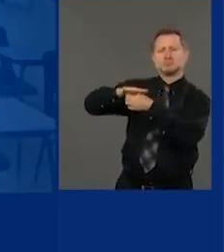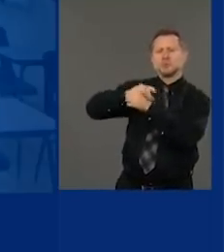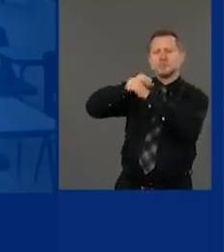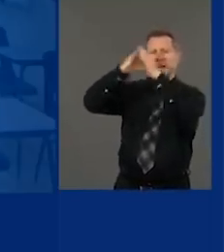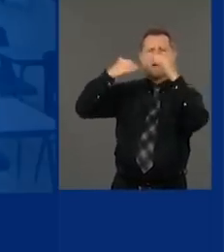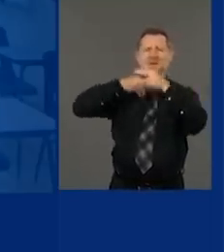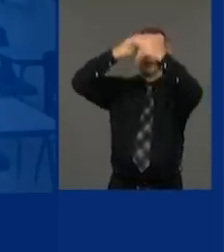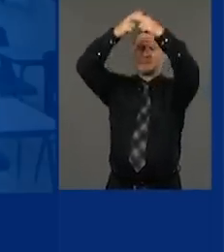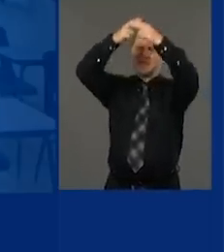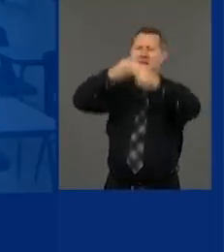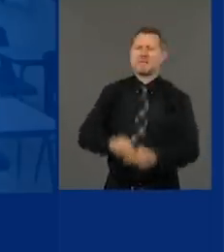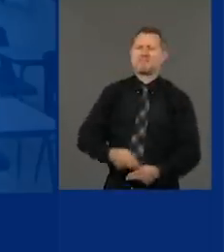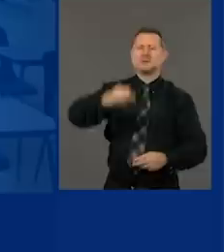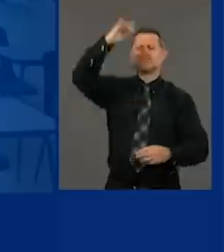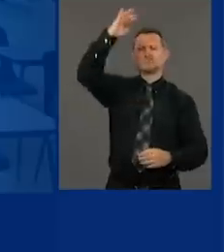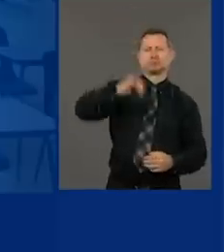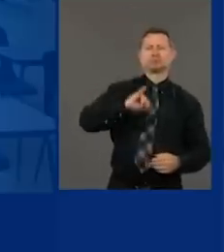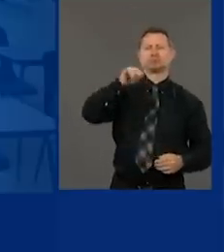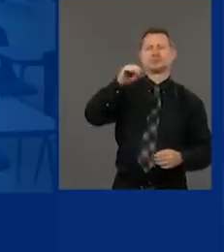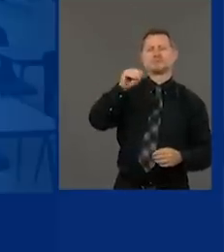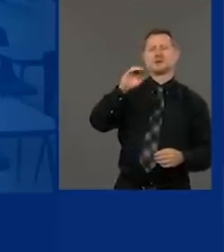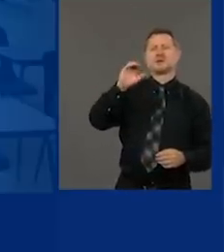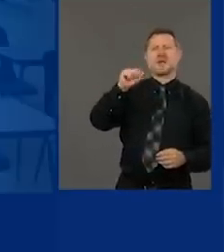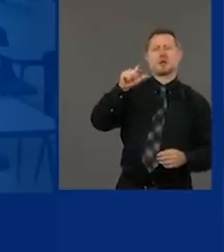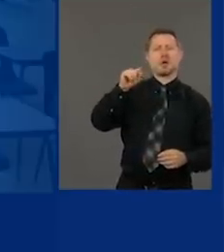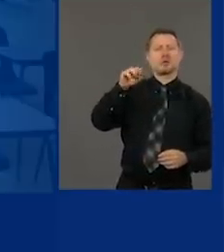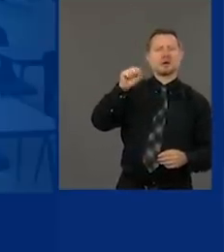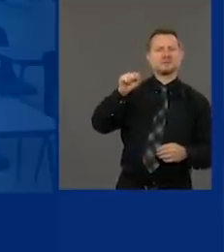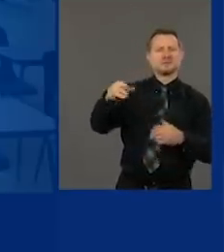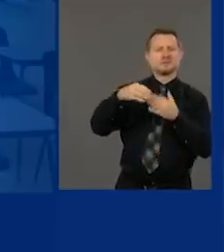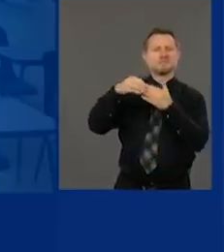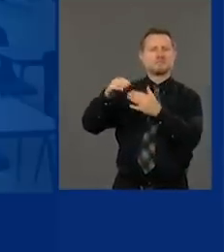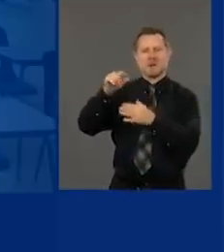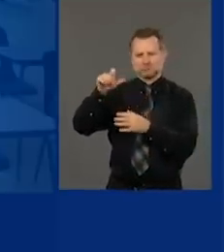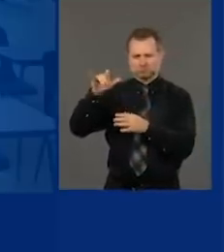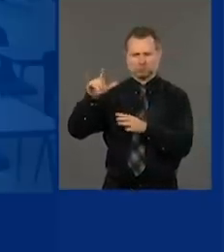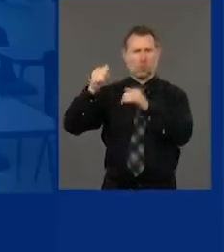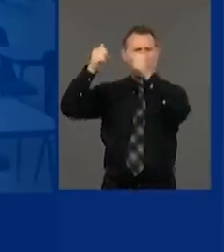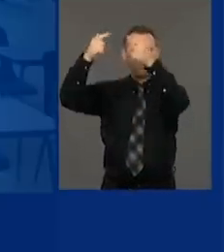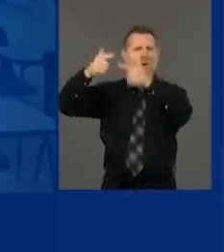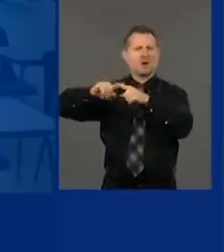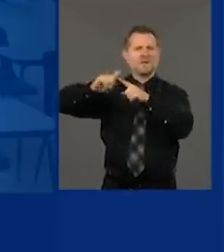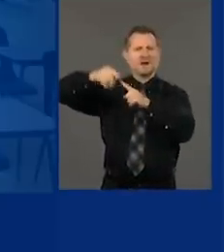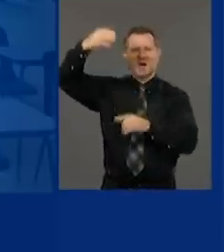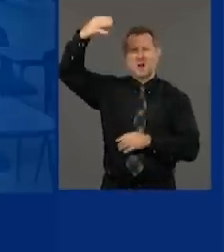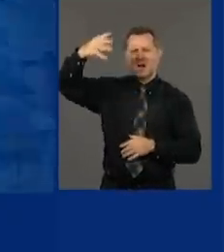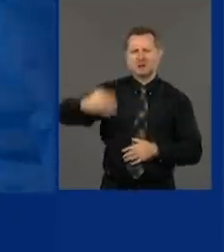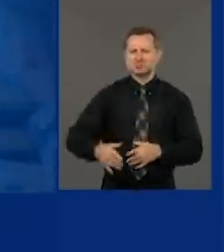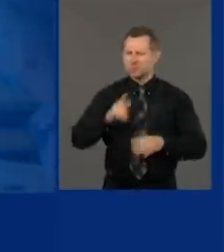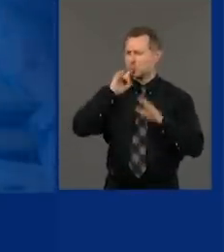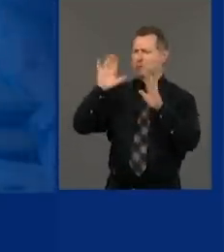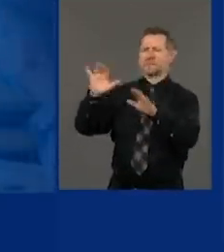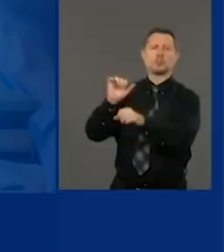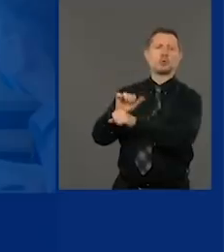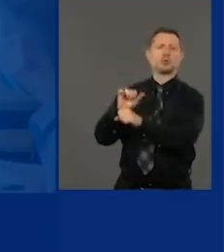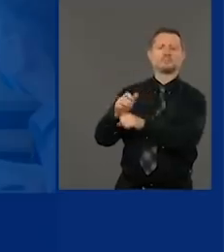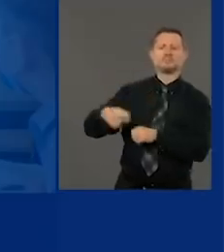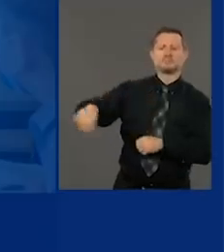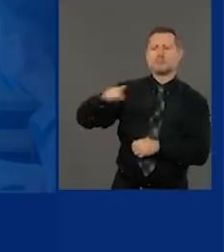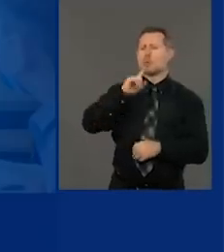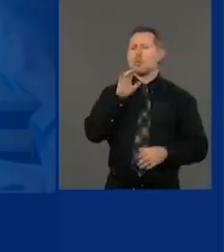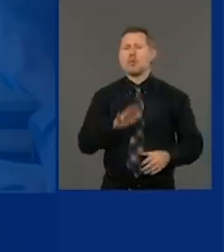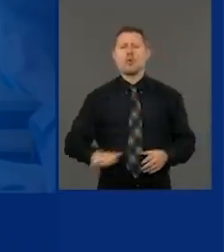Jim Malatras ran it for me. I want to thank them all very much for the good work they did, their education officials from all across